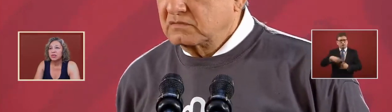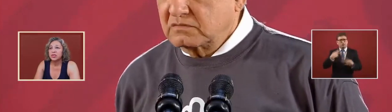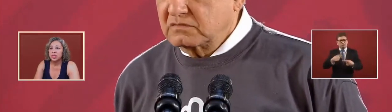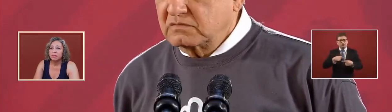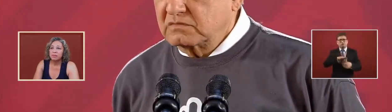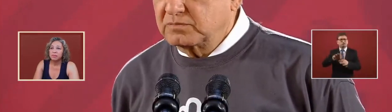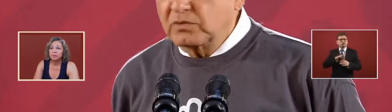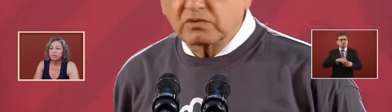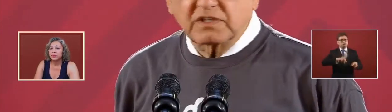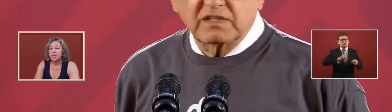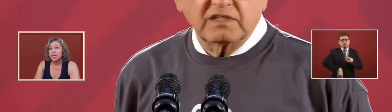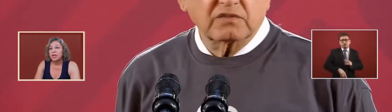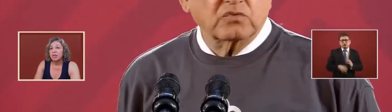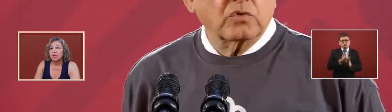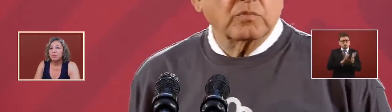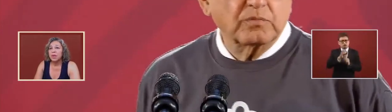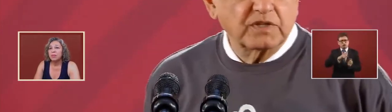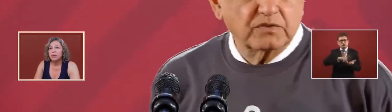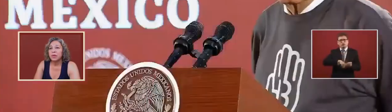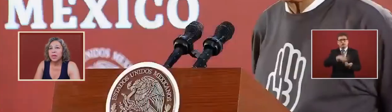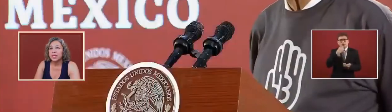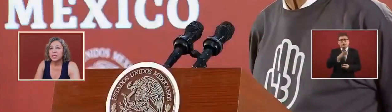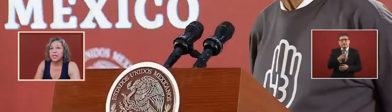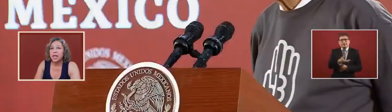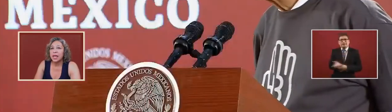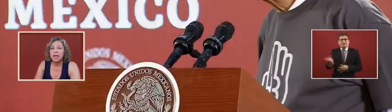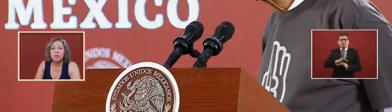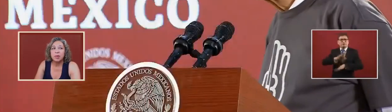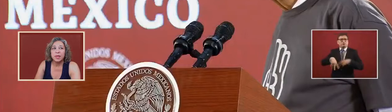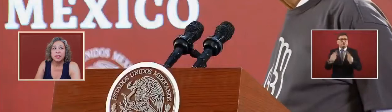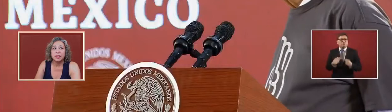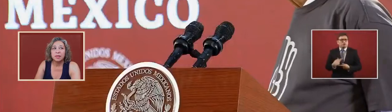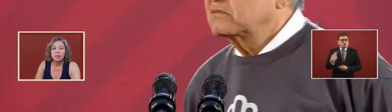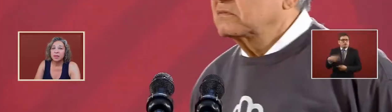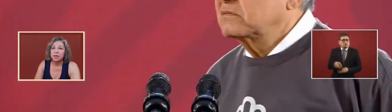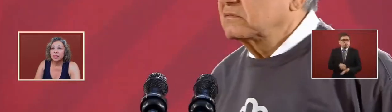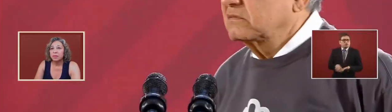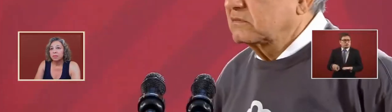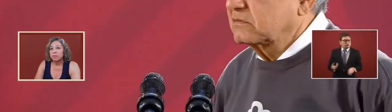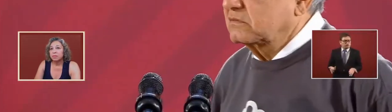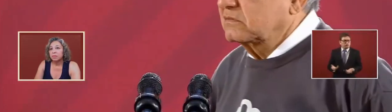constitution the people has in any moment